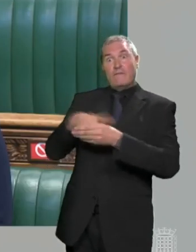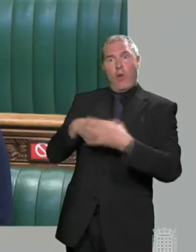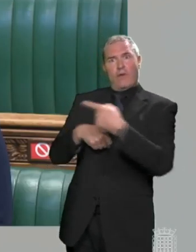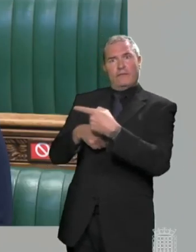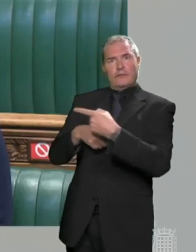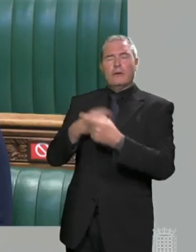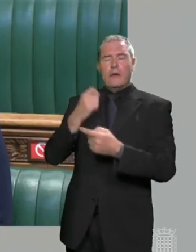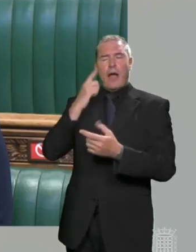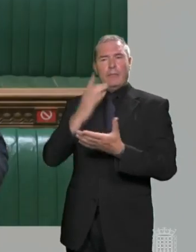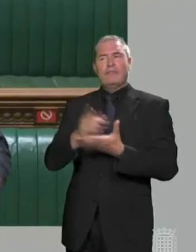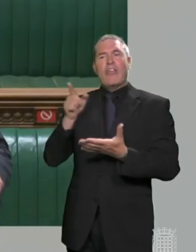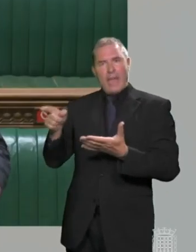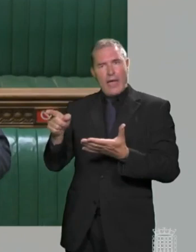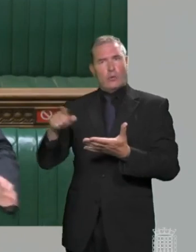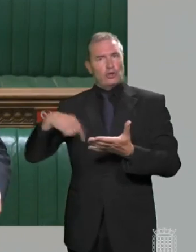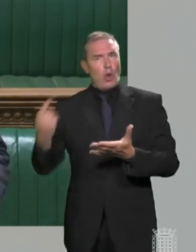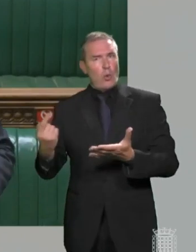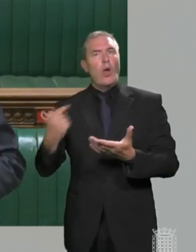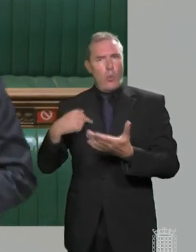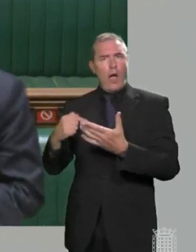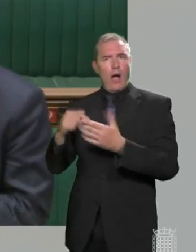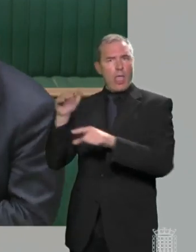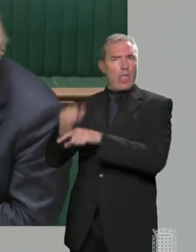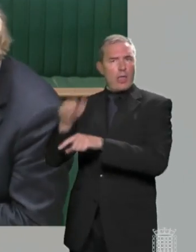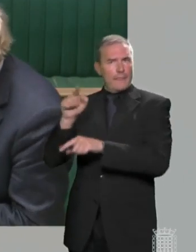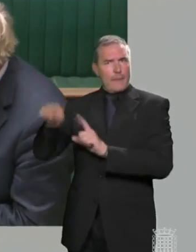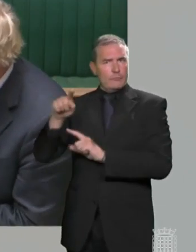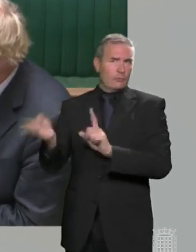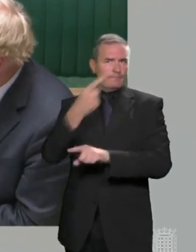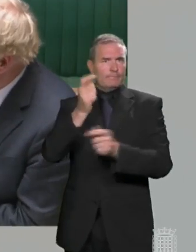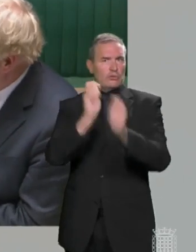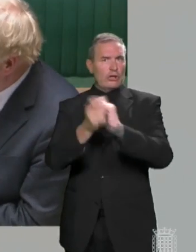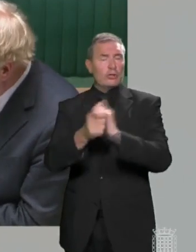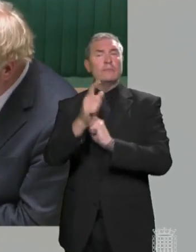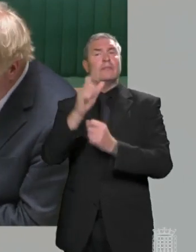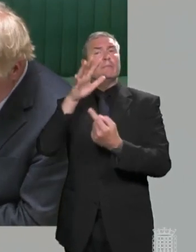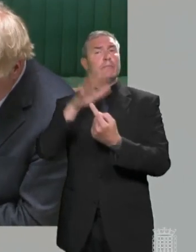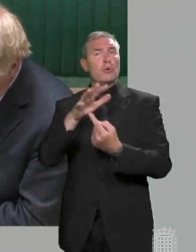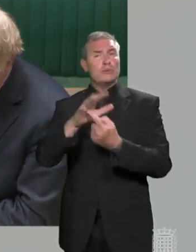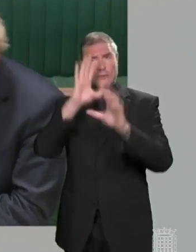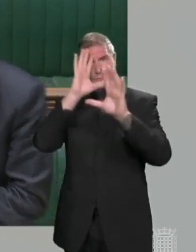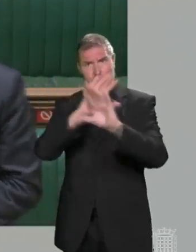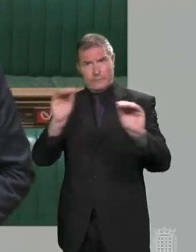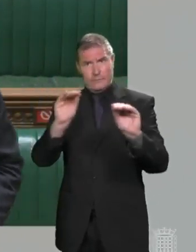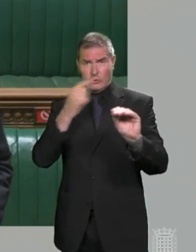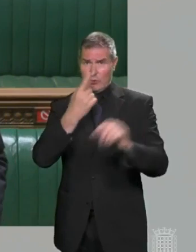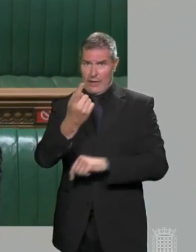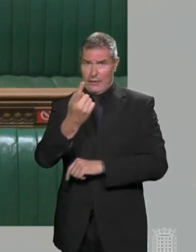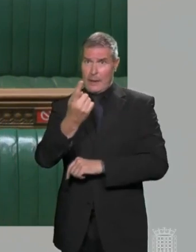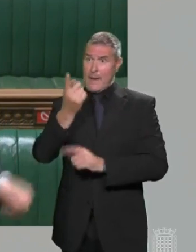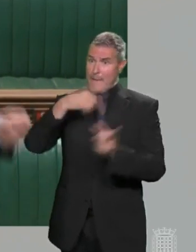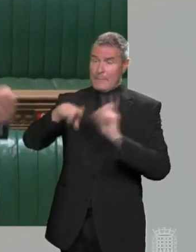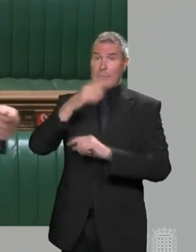do believe we are too slow and we are on their case, Mr Speaker. But I think it is very, very important, very, very important, that people